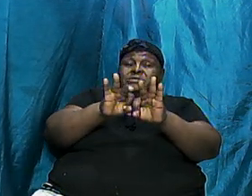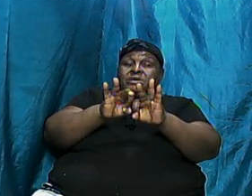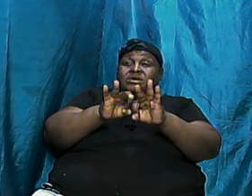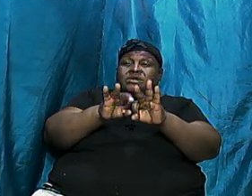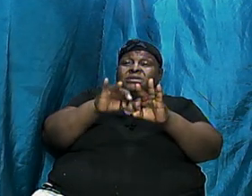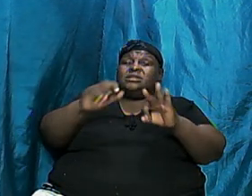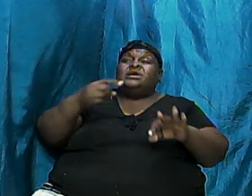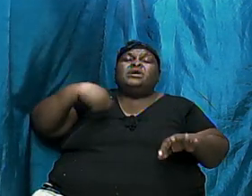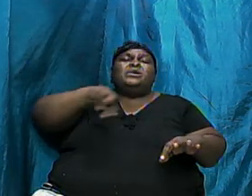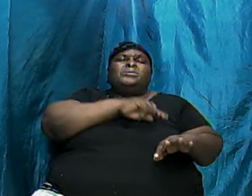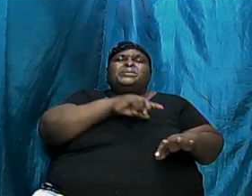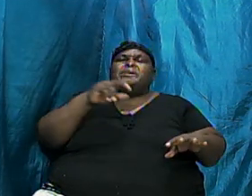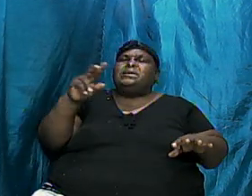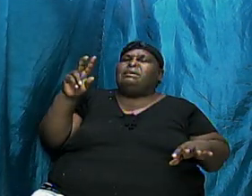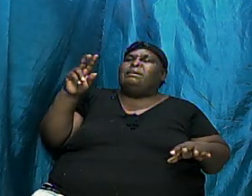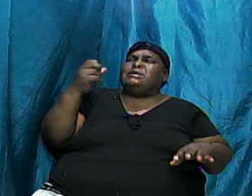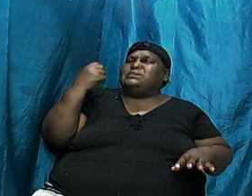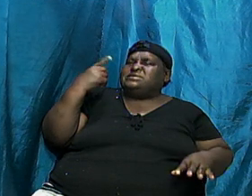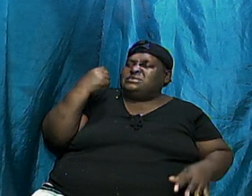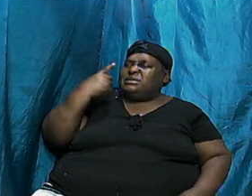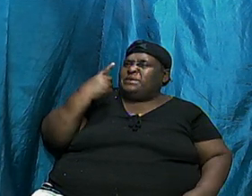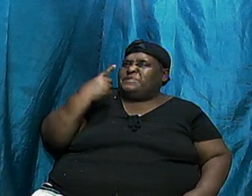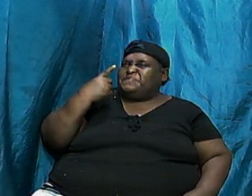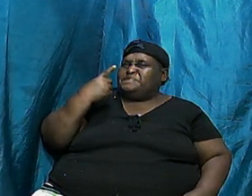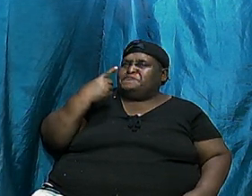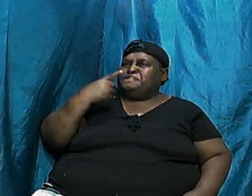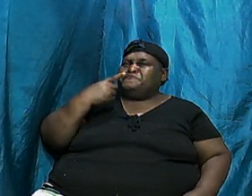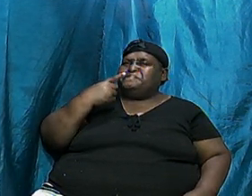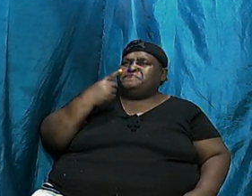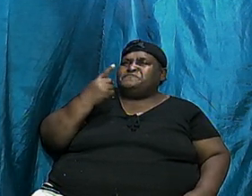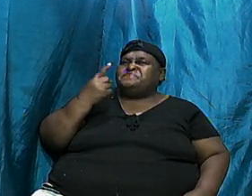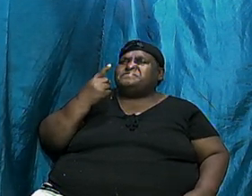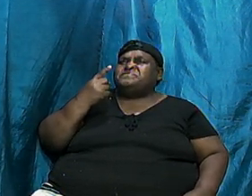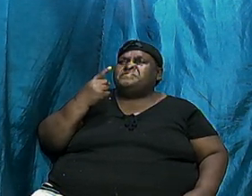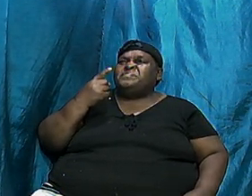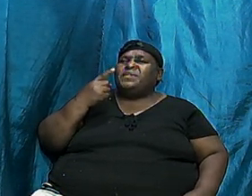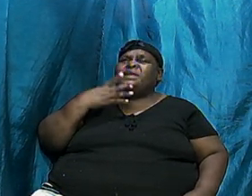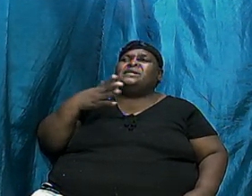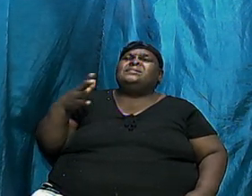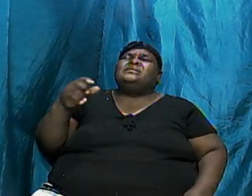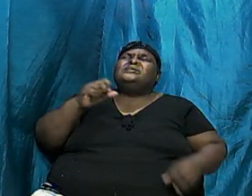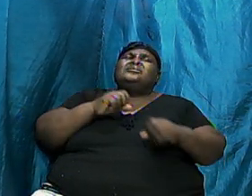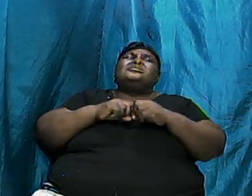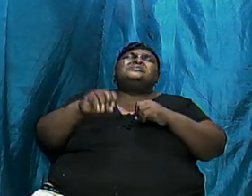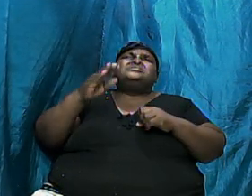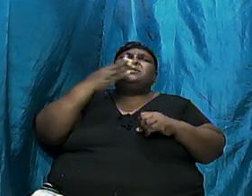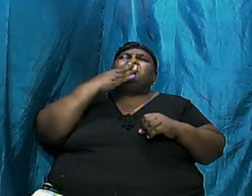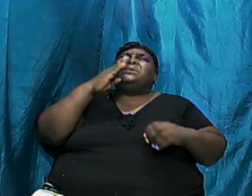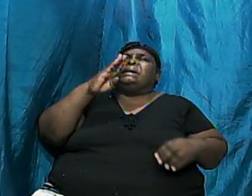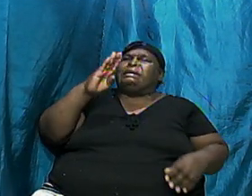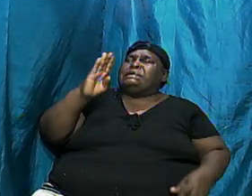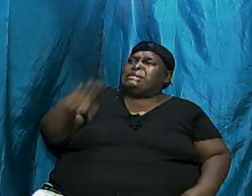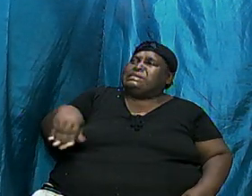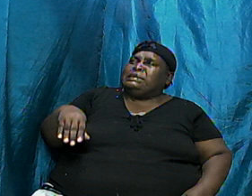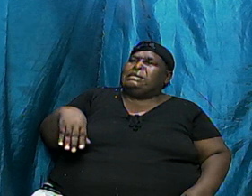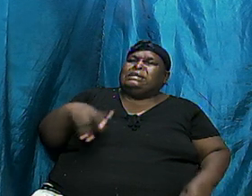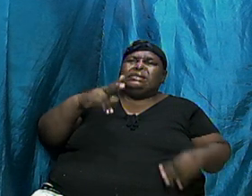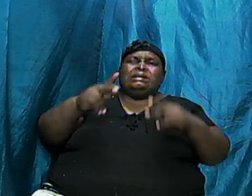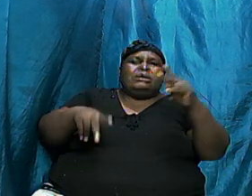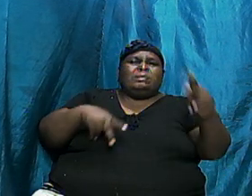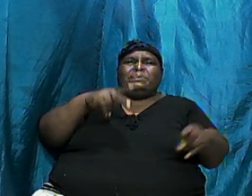understand that things were so bad, the people